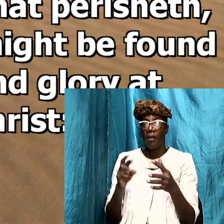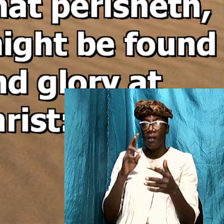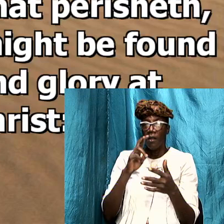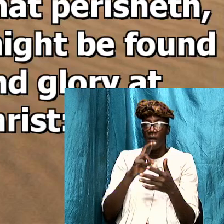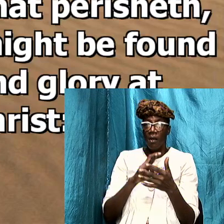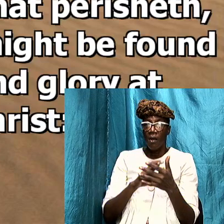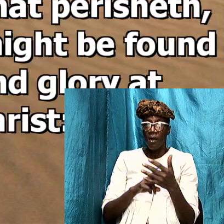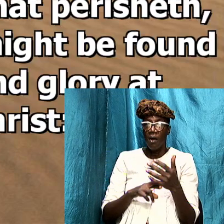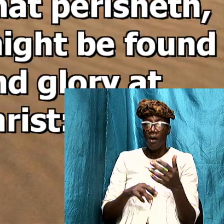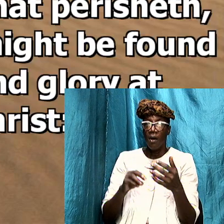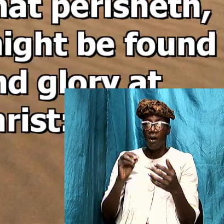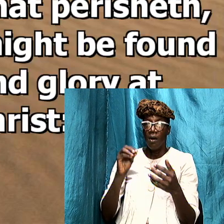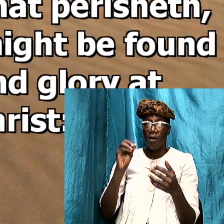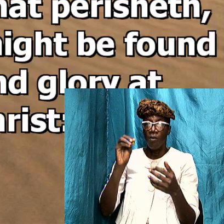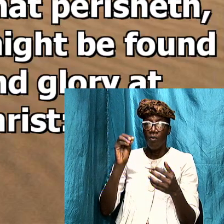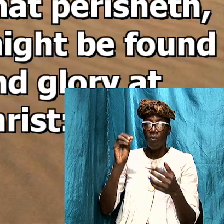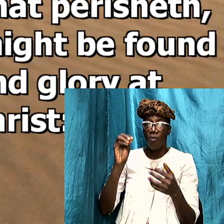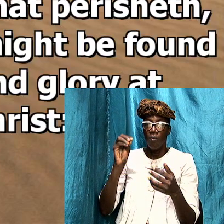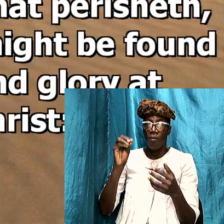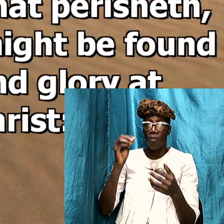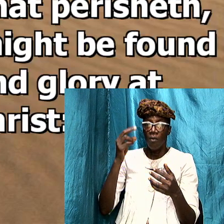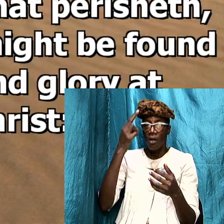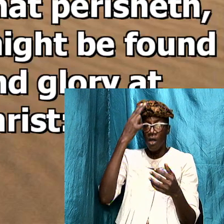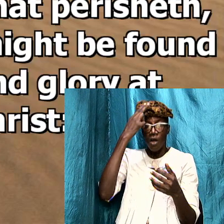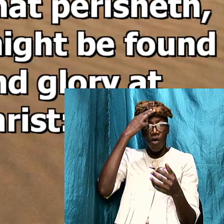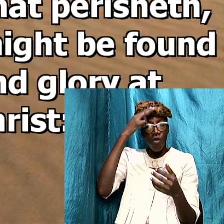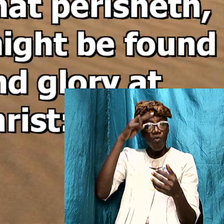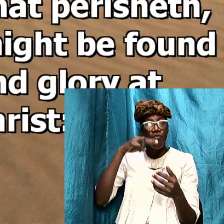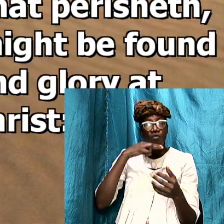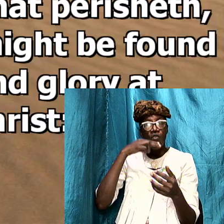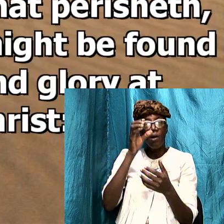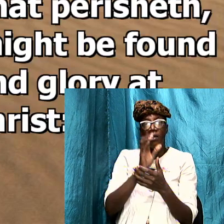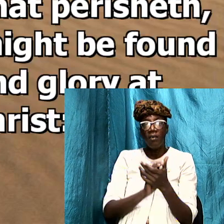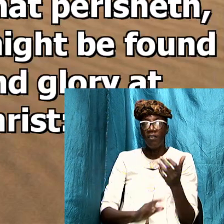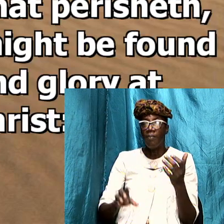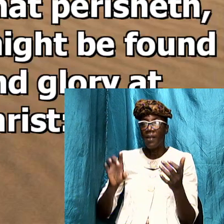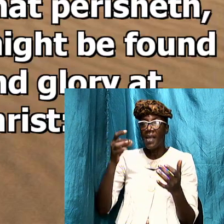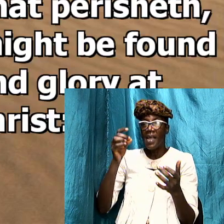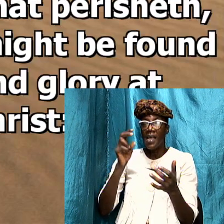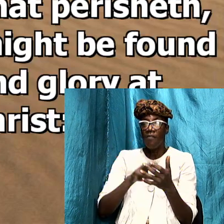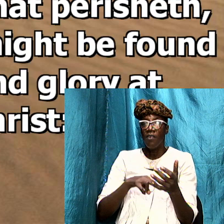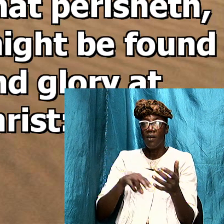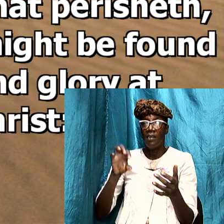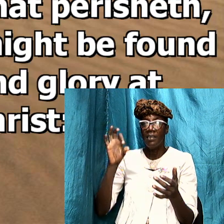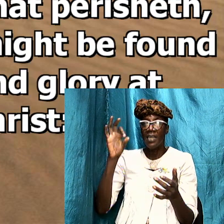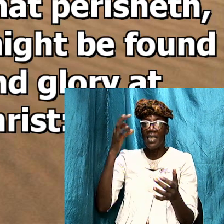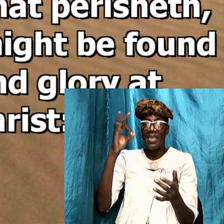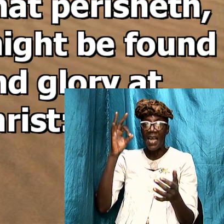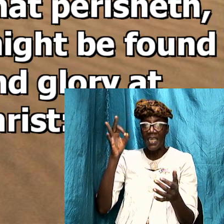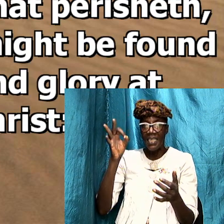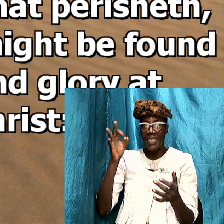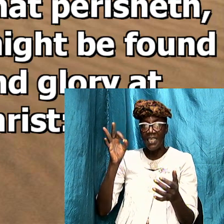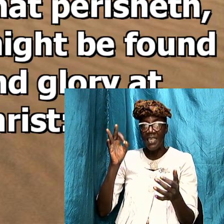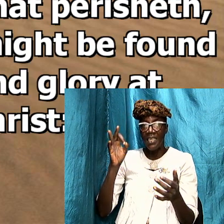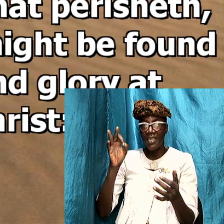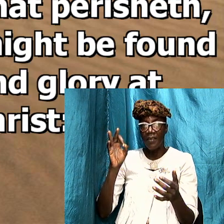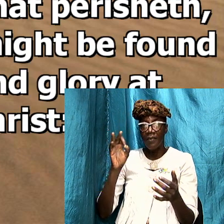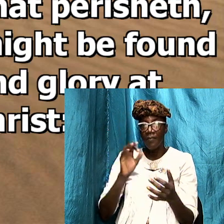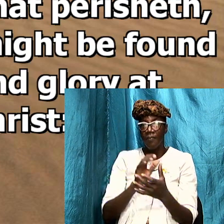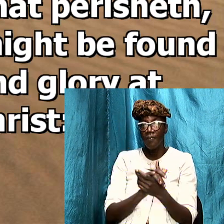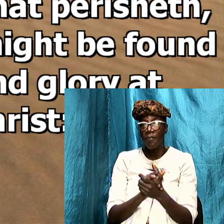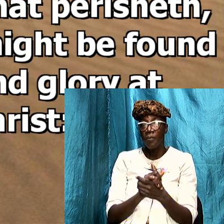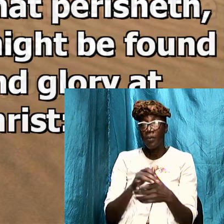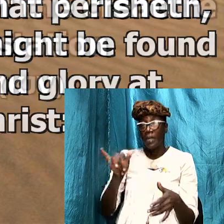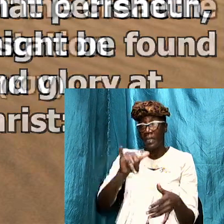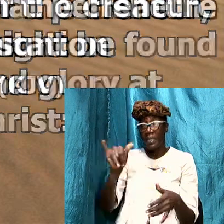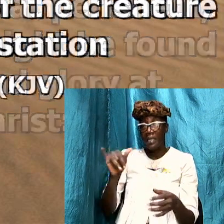8 and verse 19 tells us a similar thing the same word used